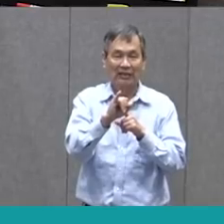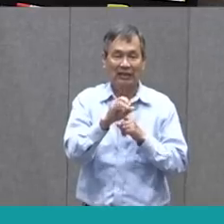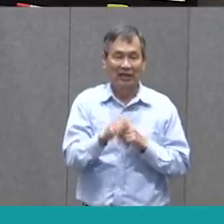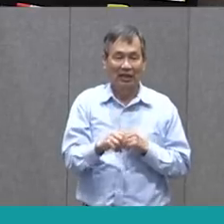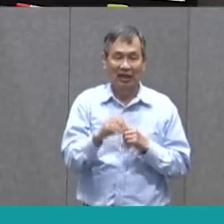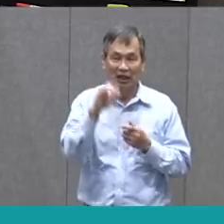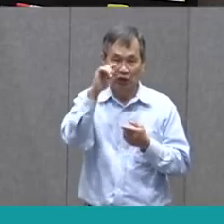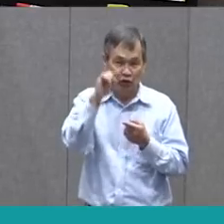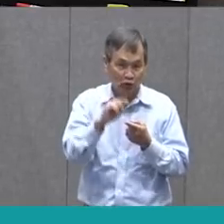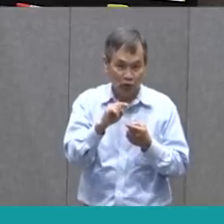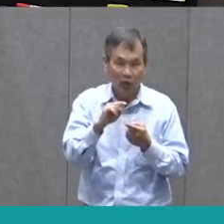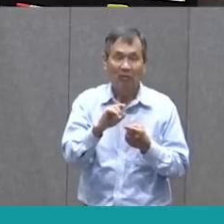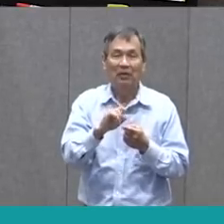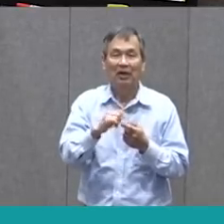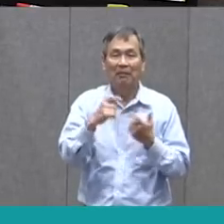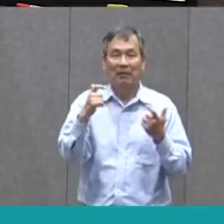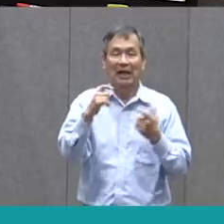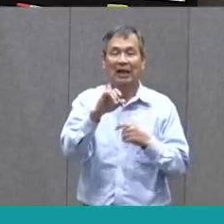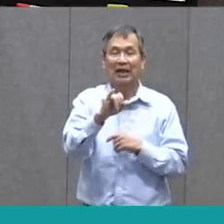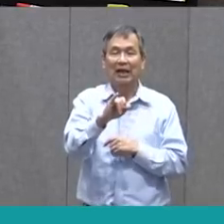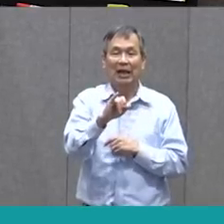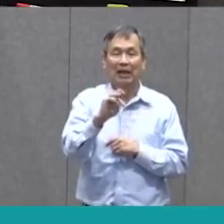time. Ad-mi-re.